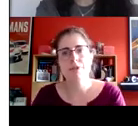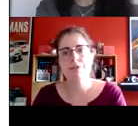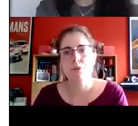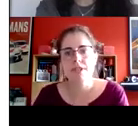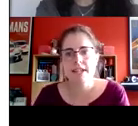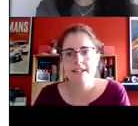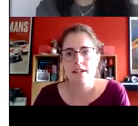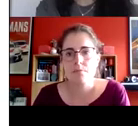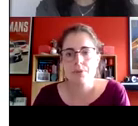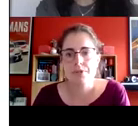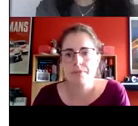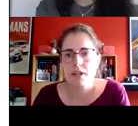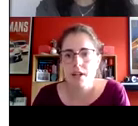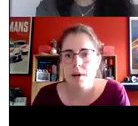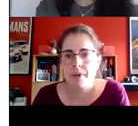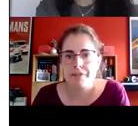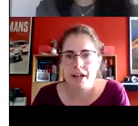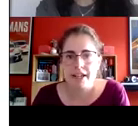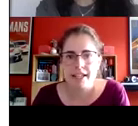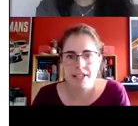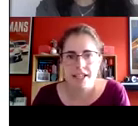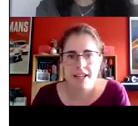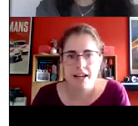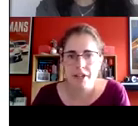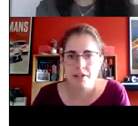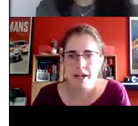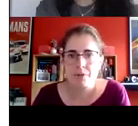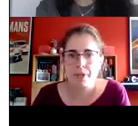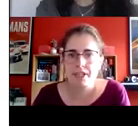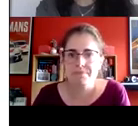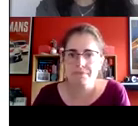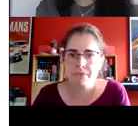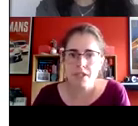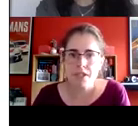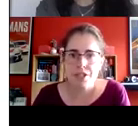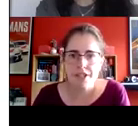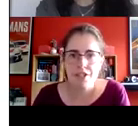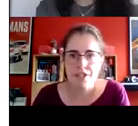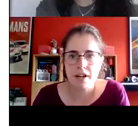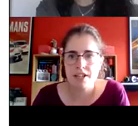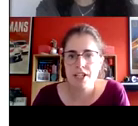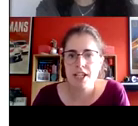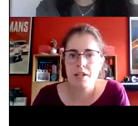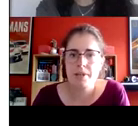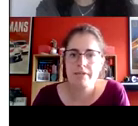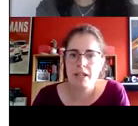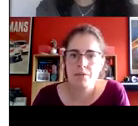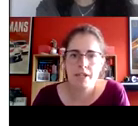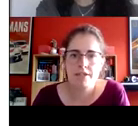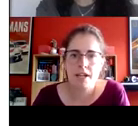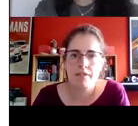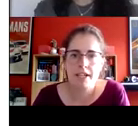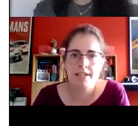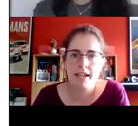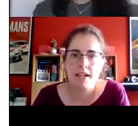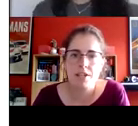using between four to six examples. My five activities that I wrote about were using a new target sheet that had been developed